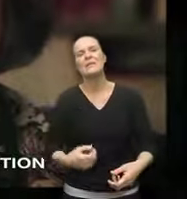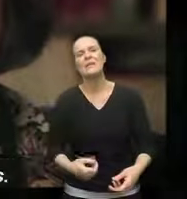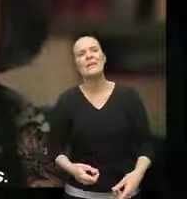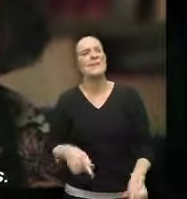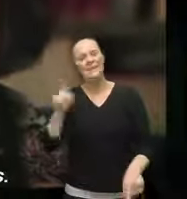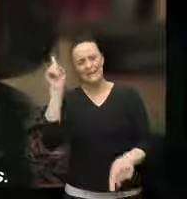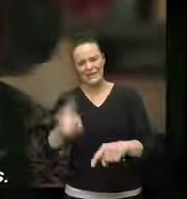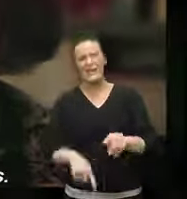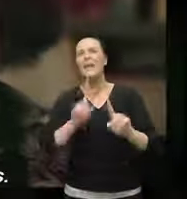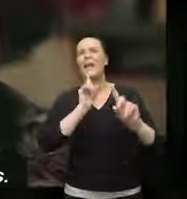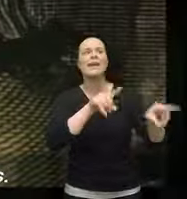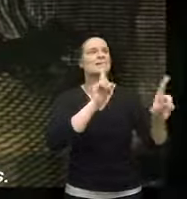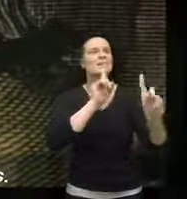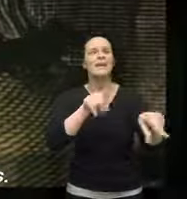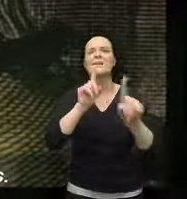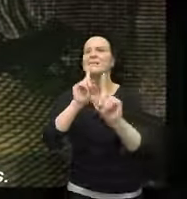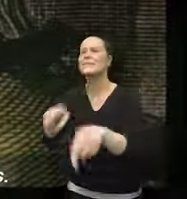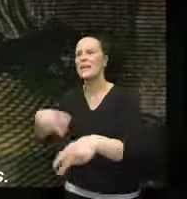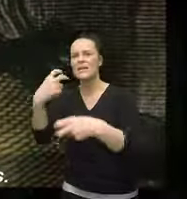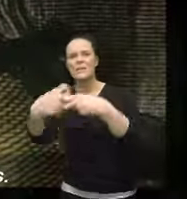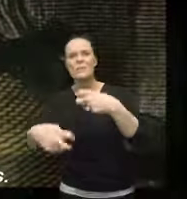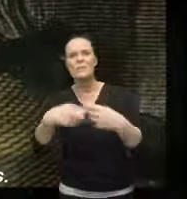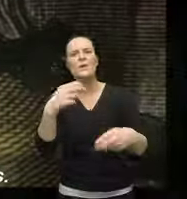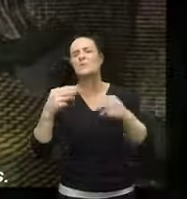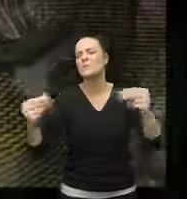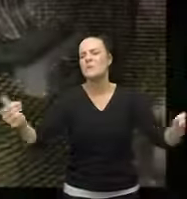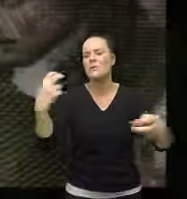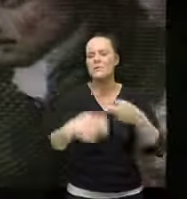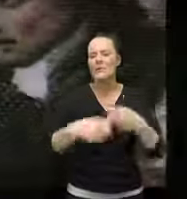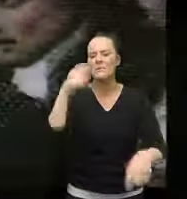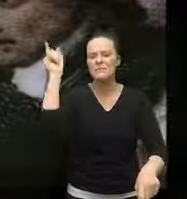after another was being answered by federalist opponents